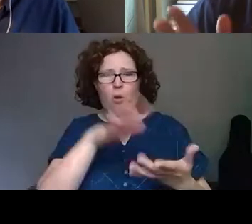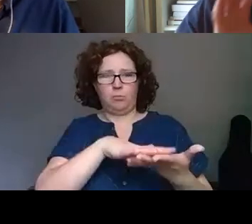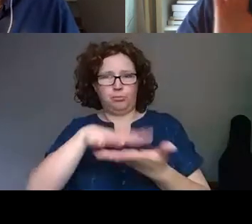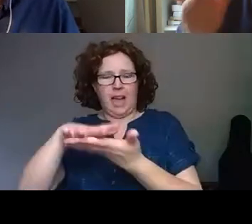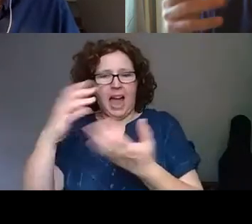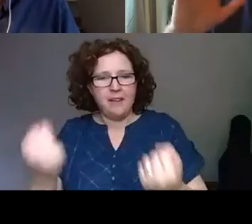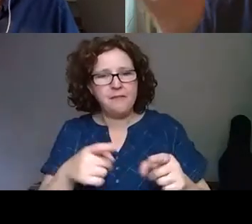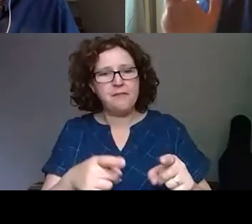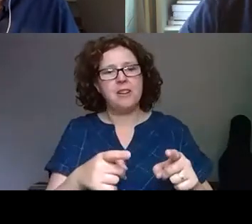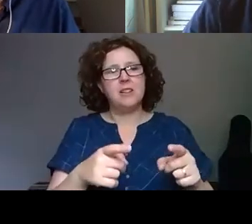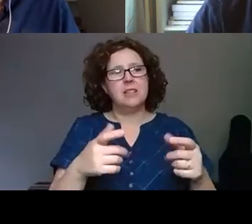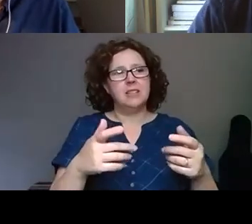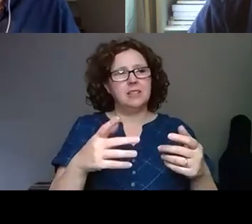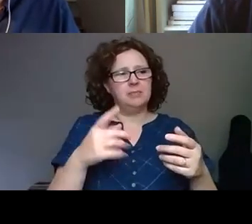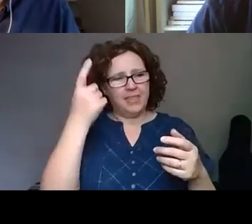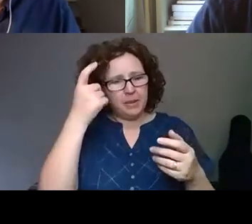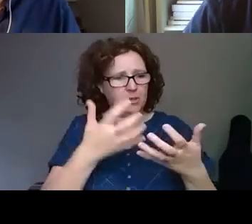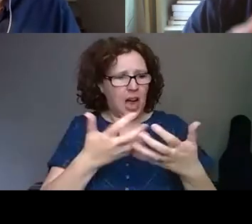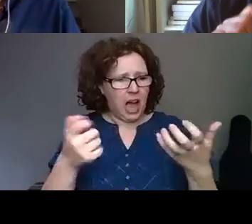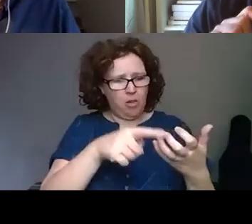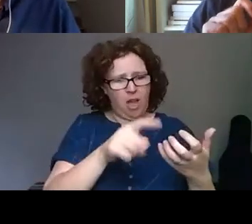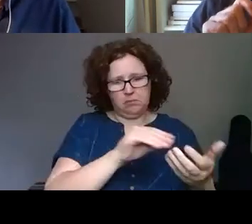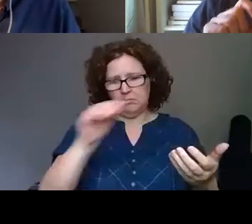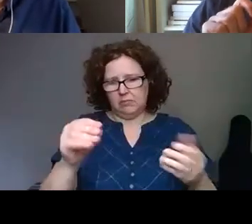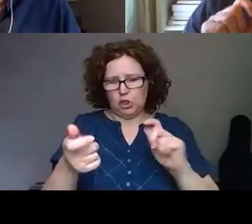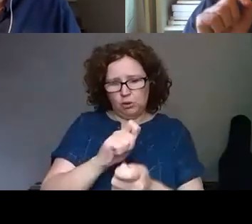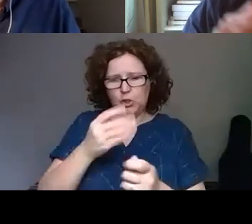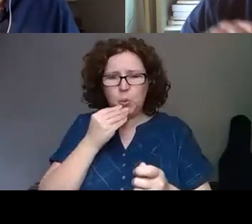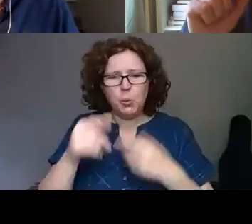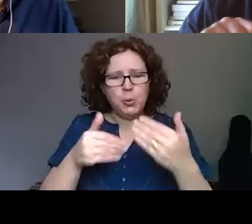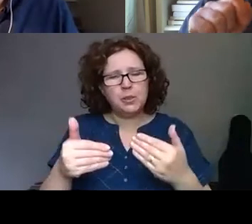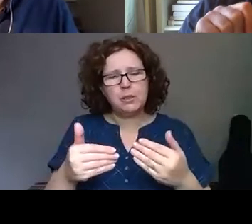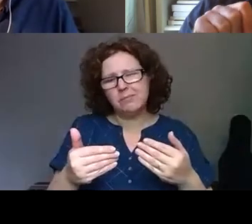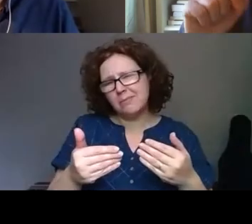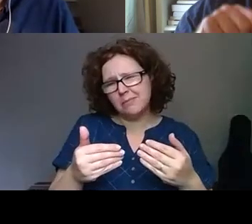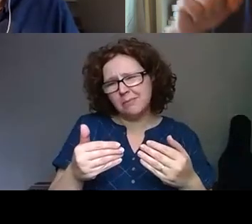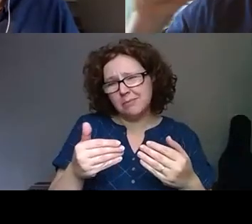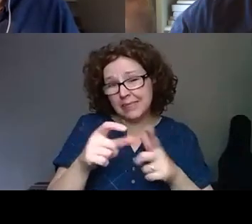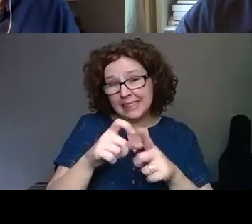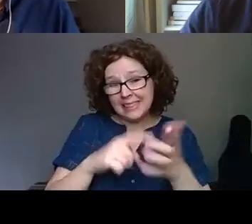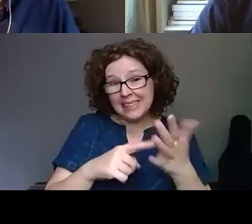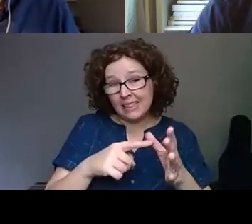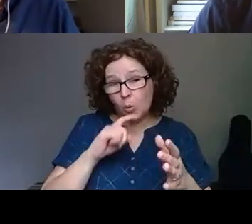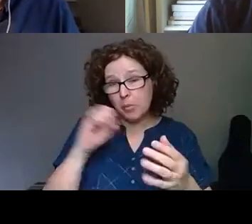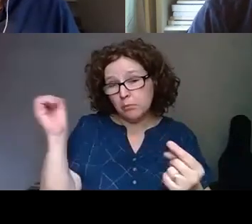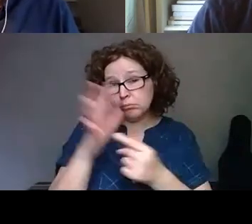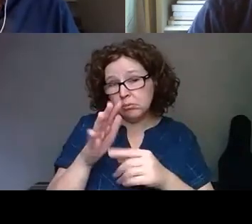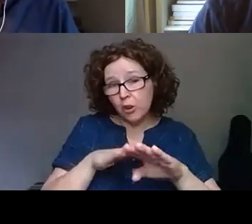new ways of configuring and connecting that data together? How how important is that going to be for what we do next?